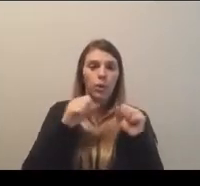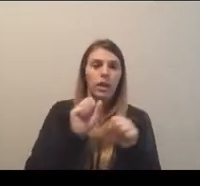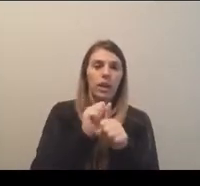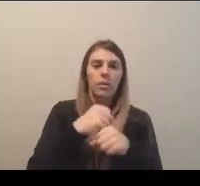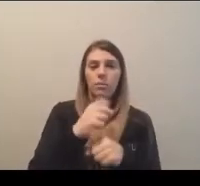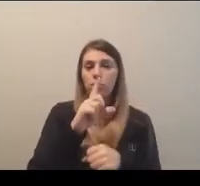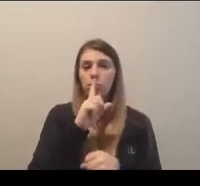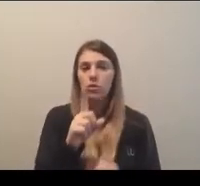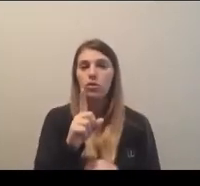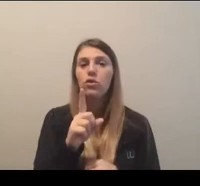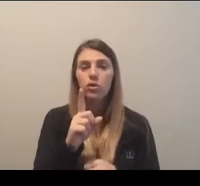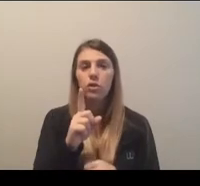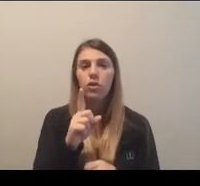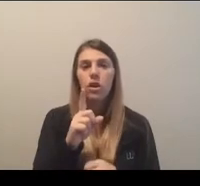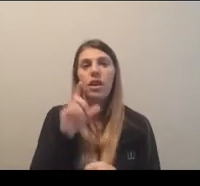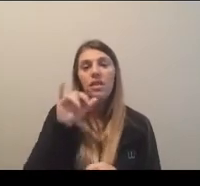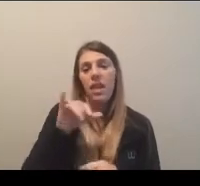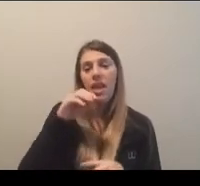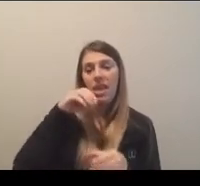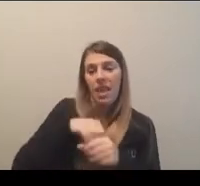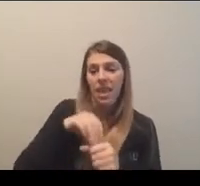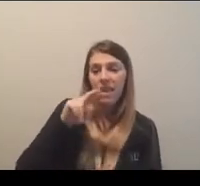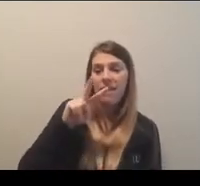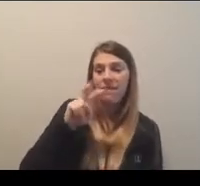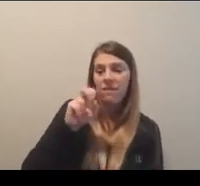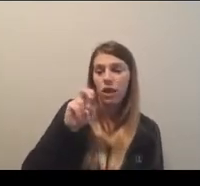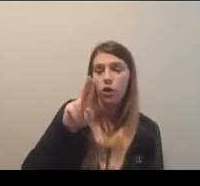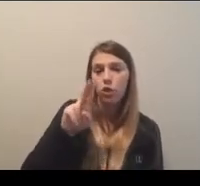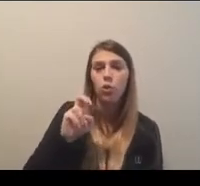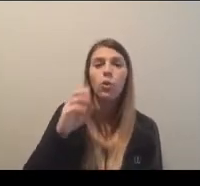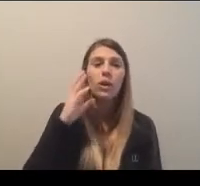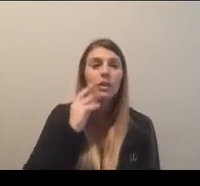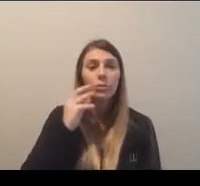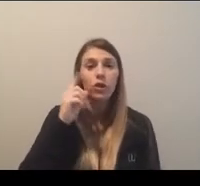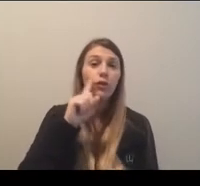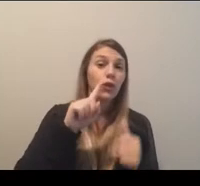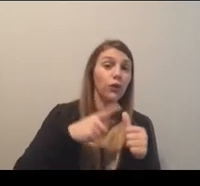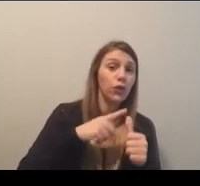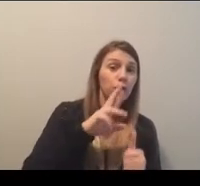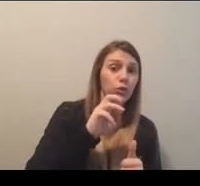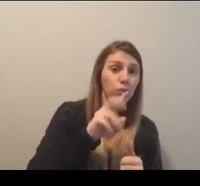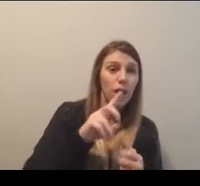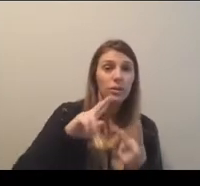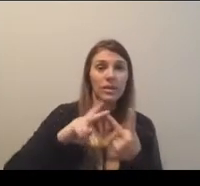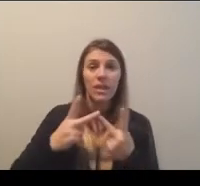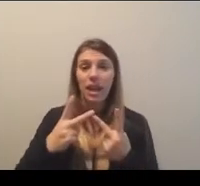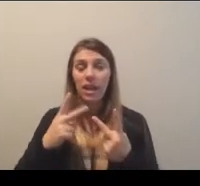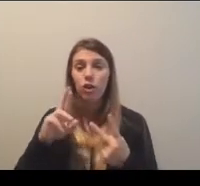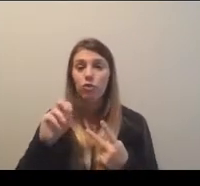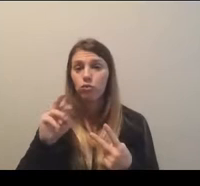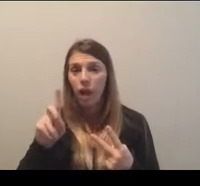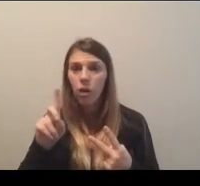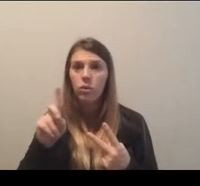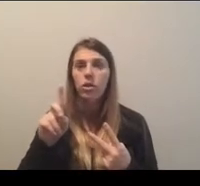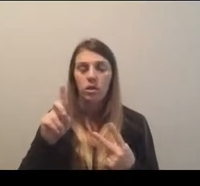that that in-venue experience for those first and second rounds, that first four, all of that, is